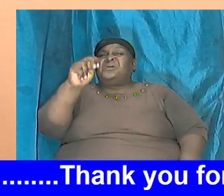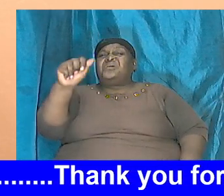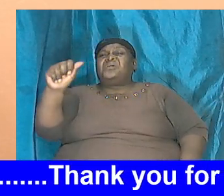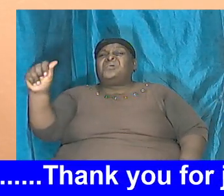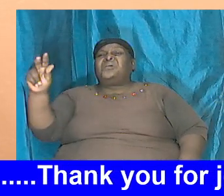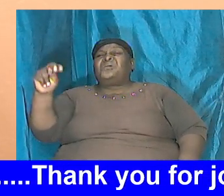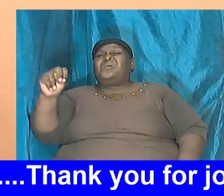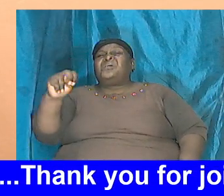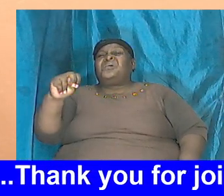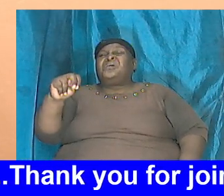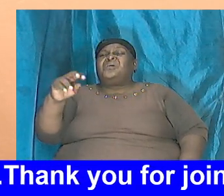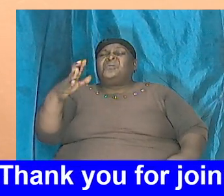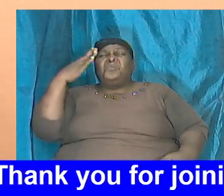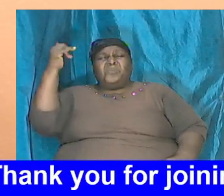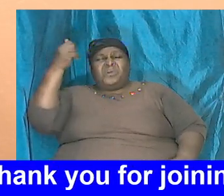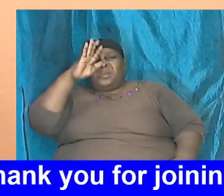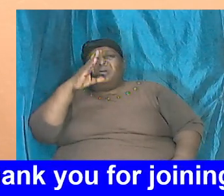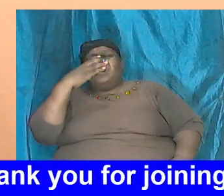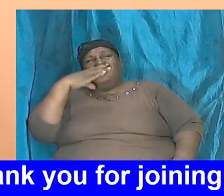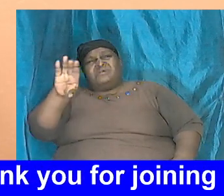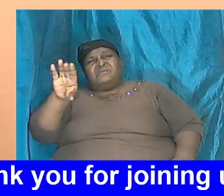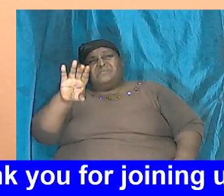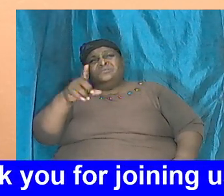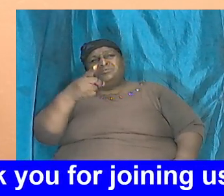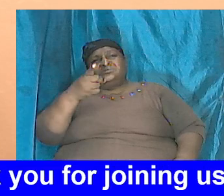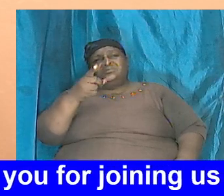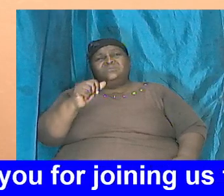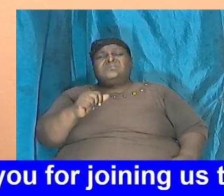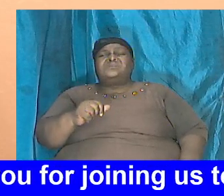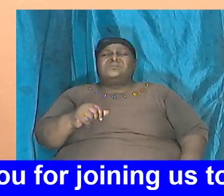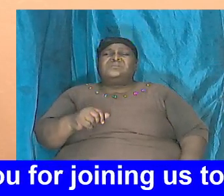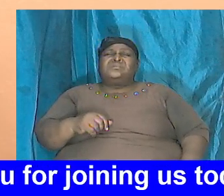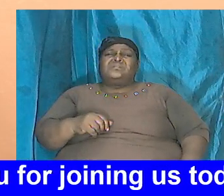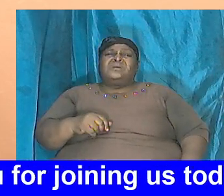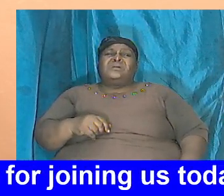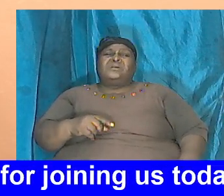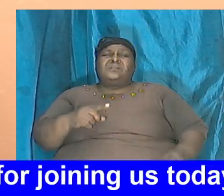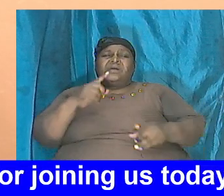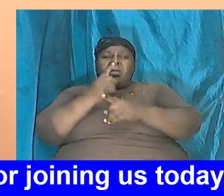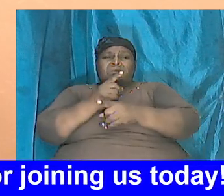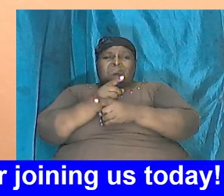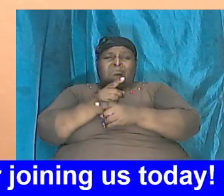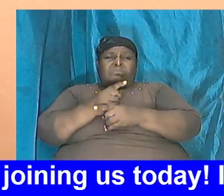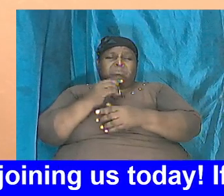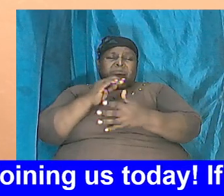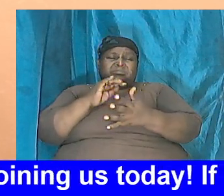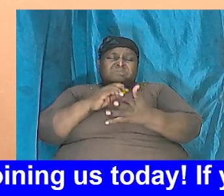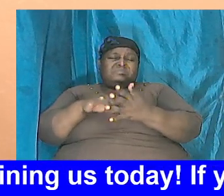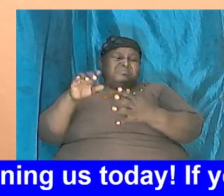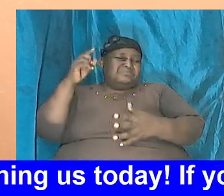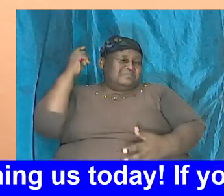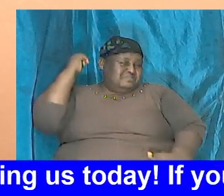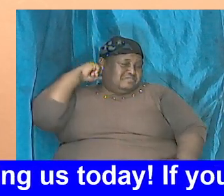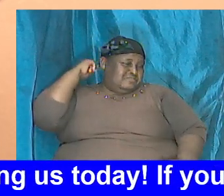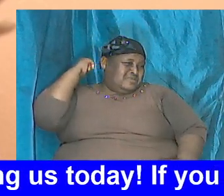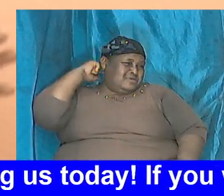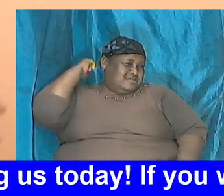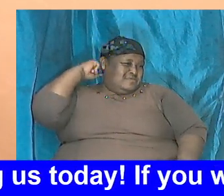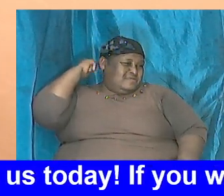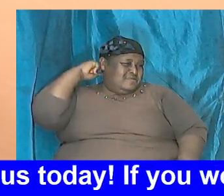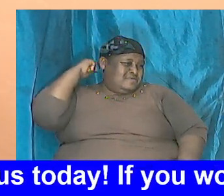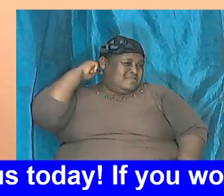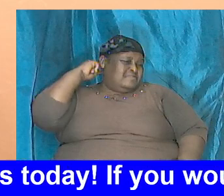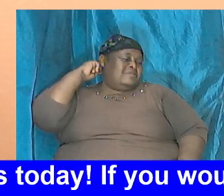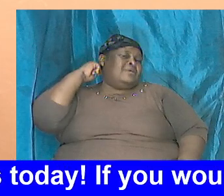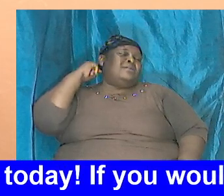God curse him and it kind of leaves something in the back of our minds so just to get us